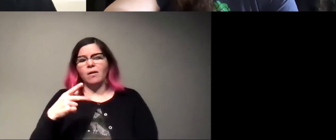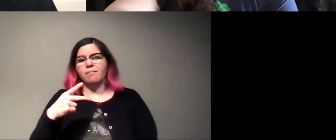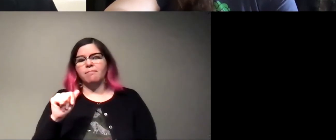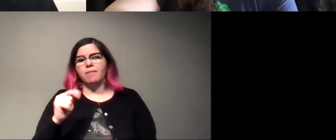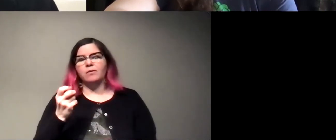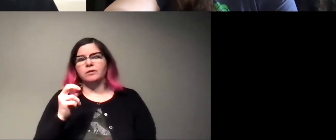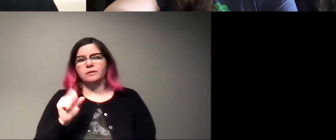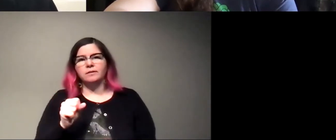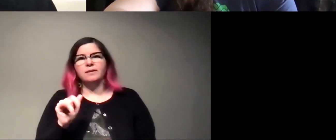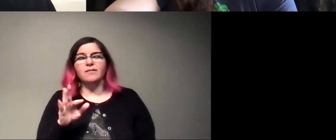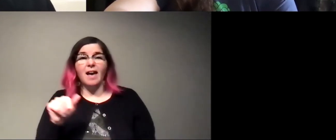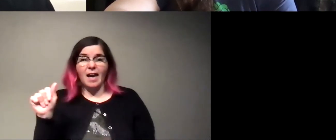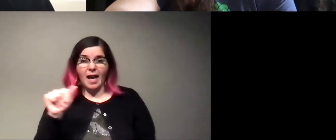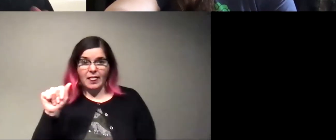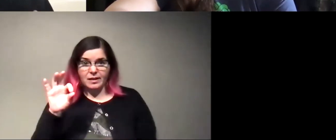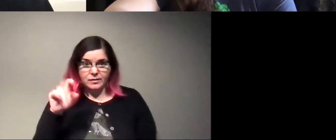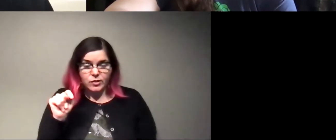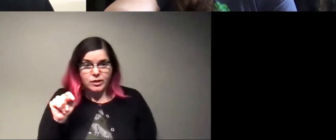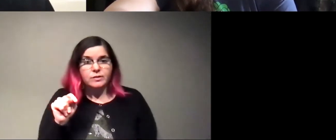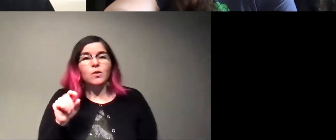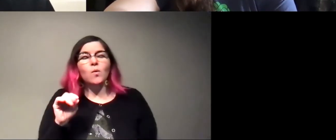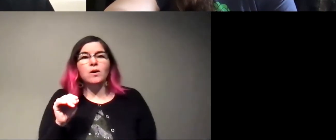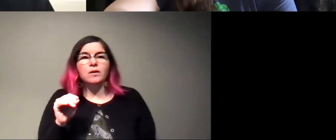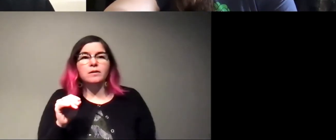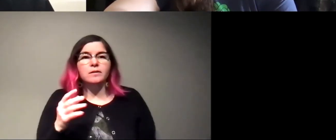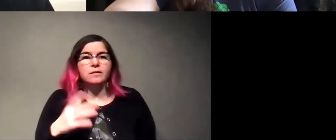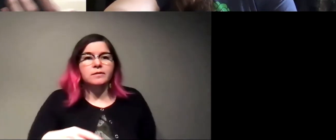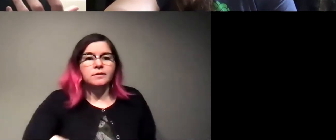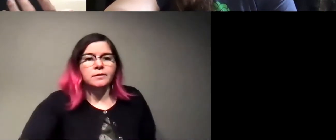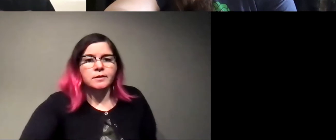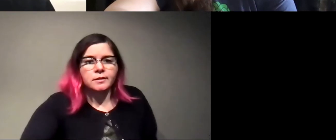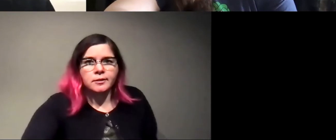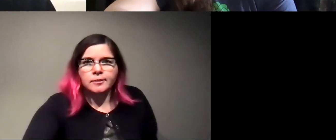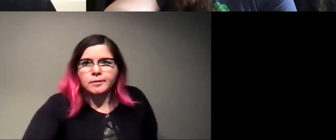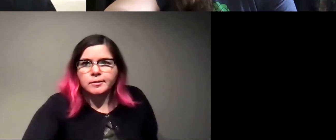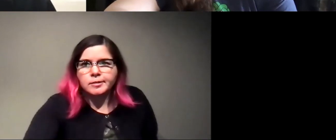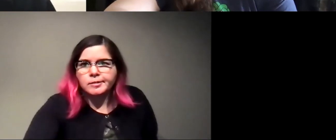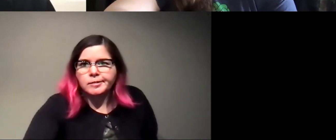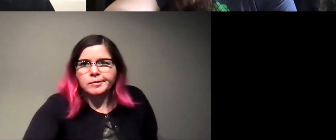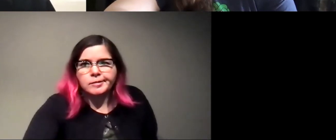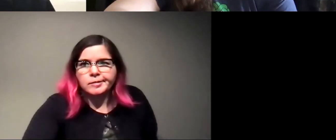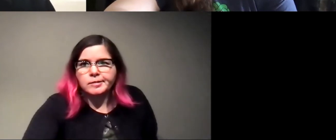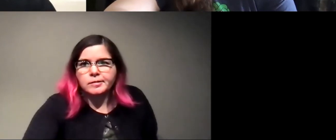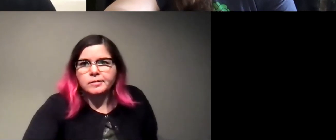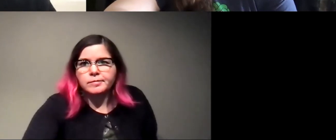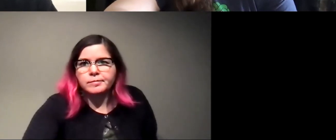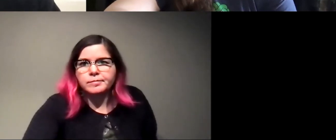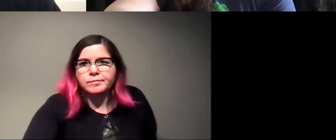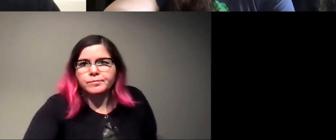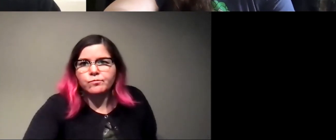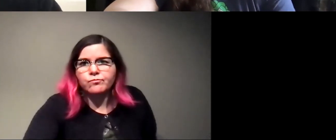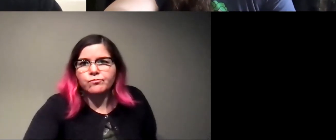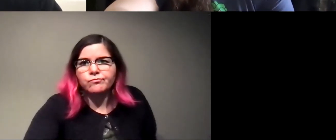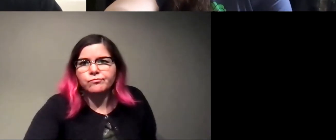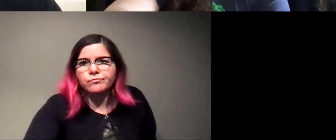Like if you've ever had athlete's foot, or if you're unfortunate enough to have oral thrush, these are examples of like yeast that grow on people, but they don't